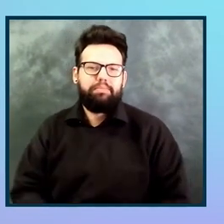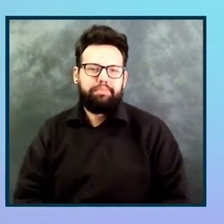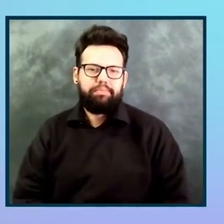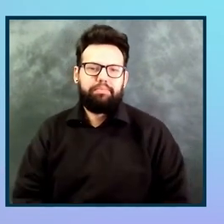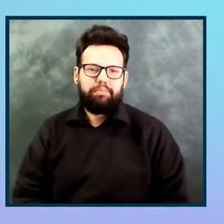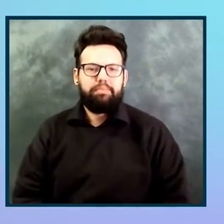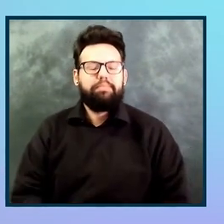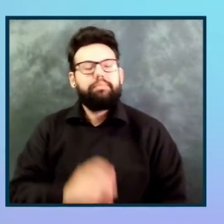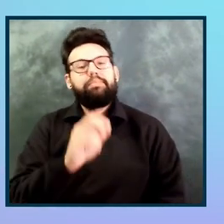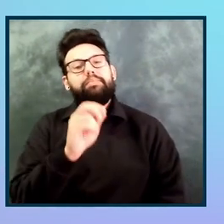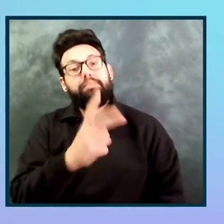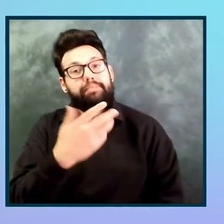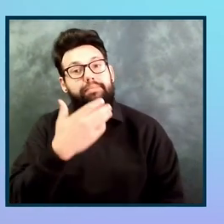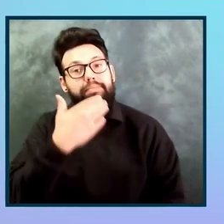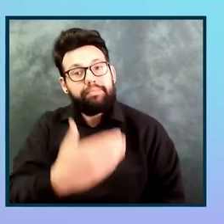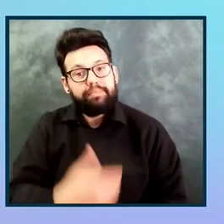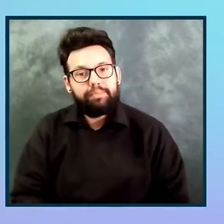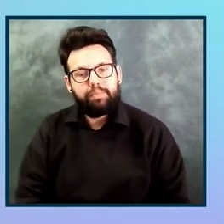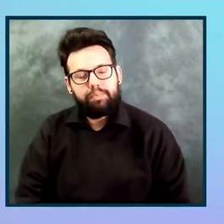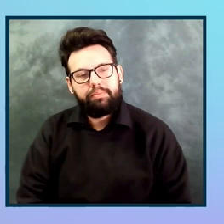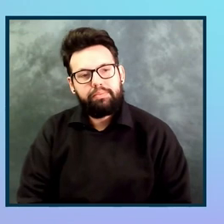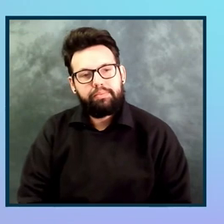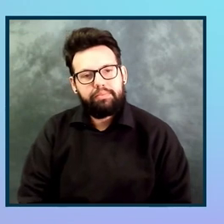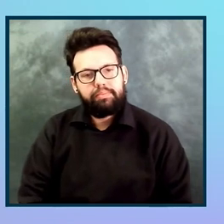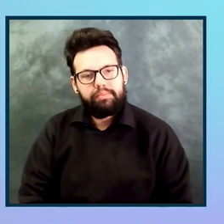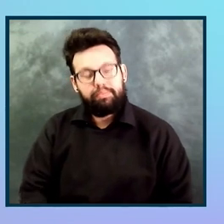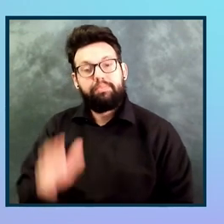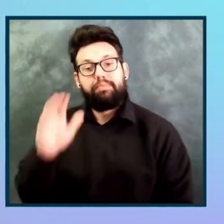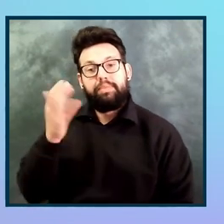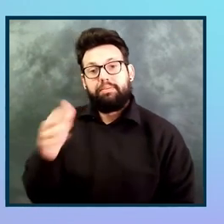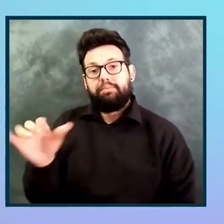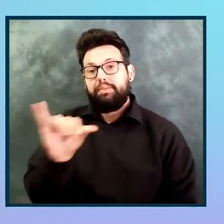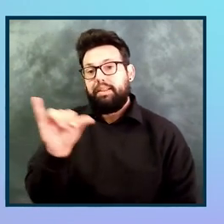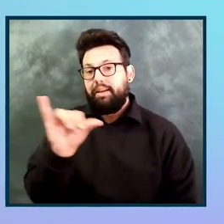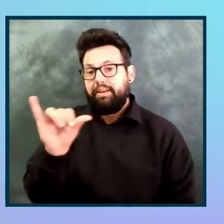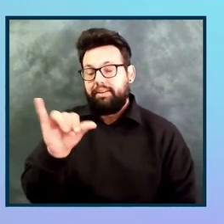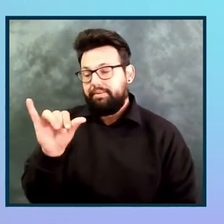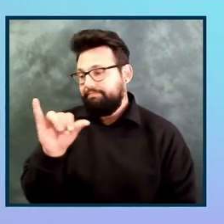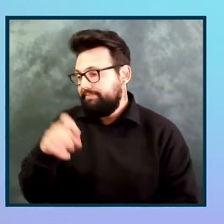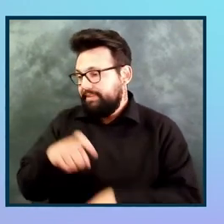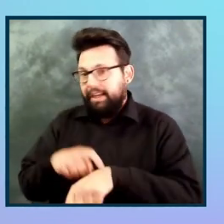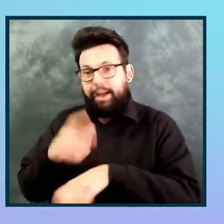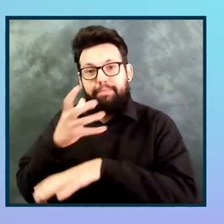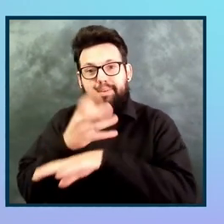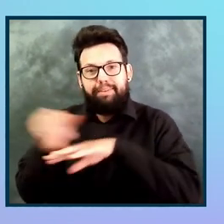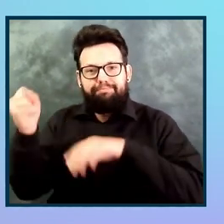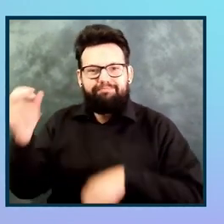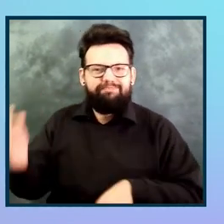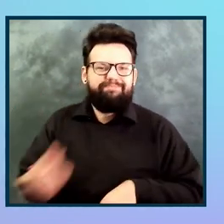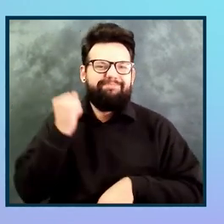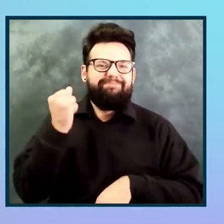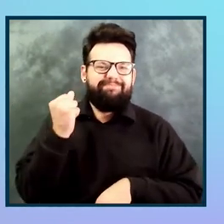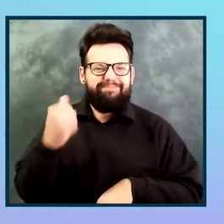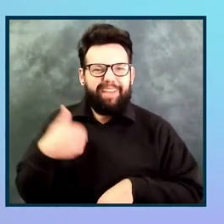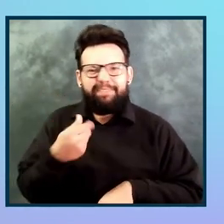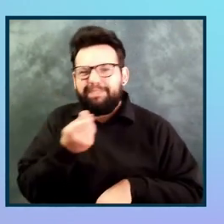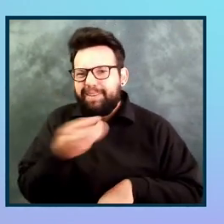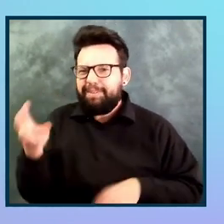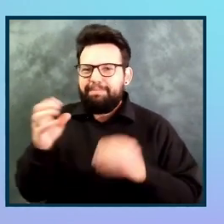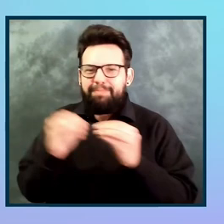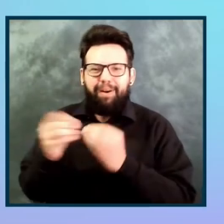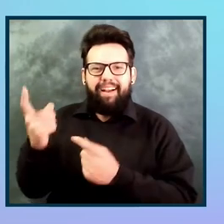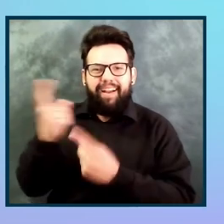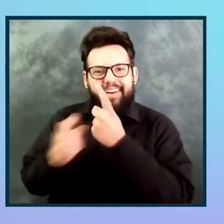Thank you, Elle. All right, so it looks like we are out of time, unfortunately. We still have a few more questions,